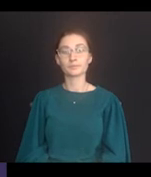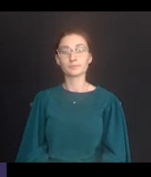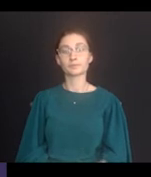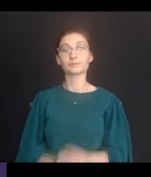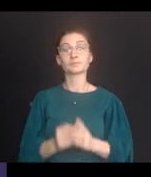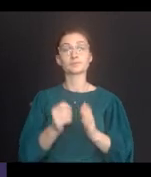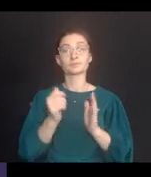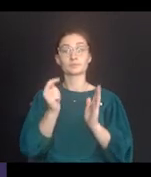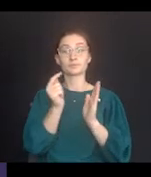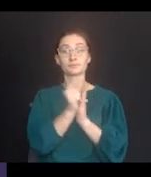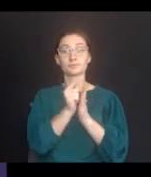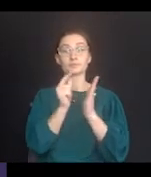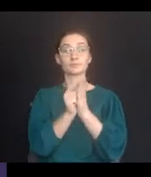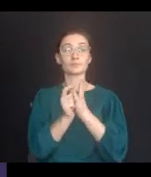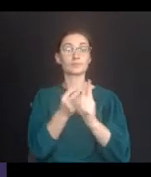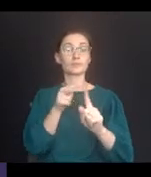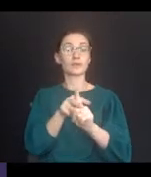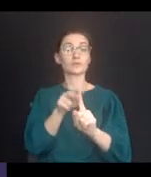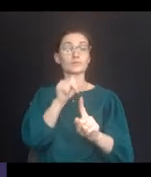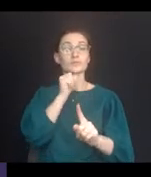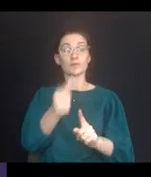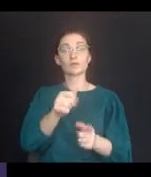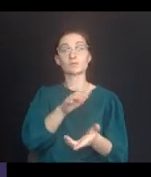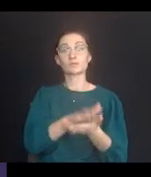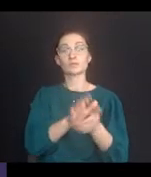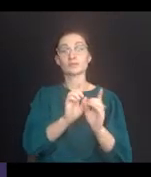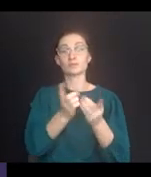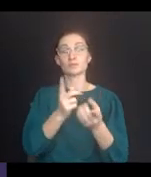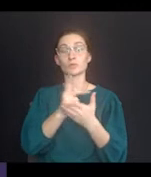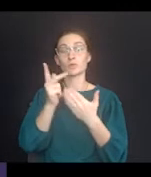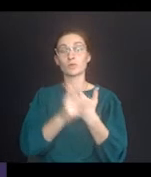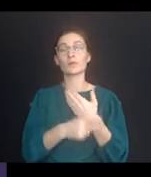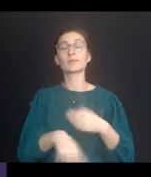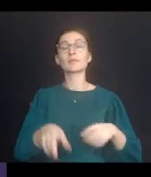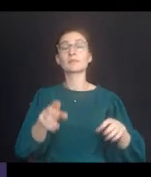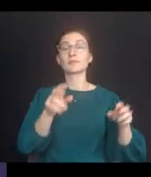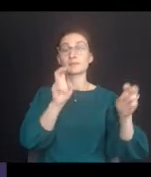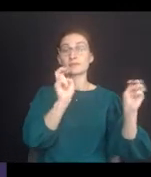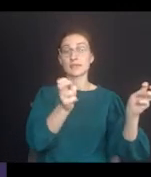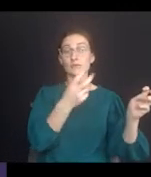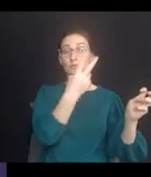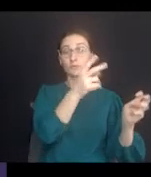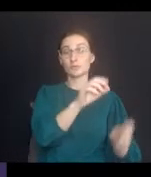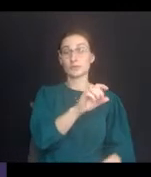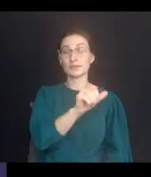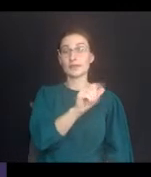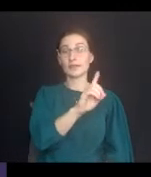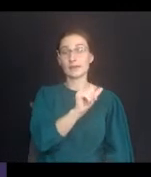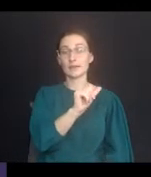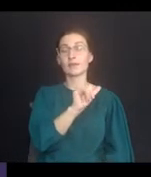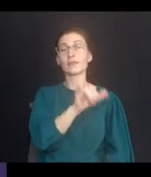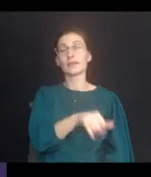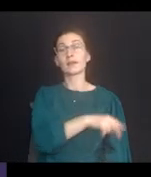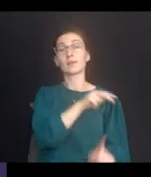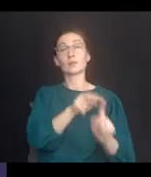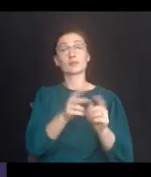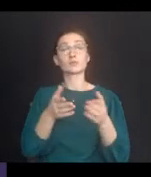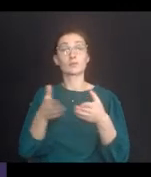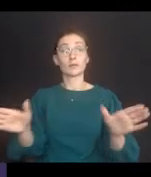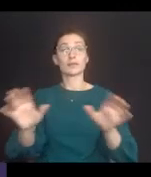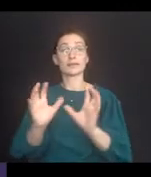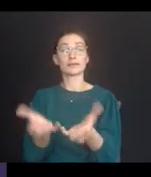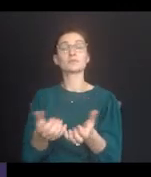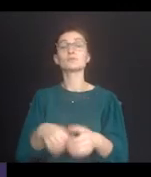The laws that apply to non-school district programs include Title II of the ADA, which applies to public